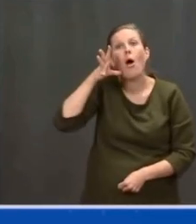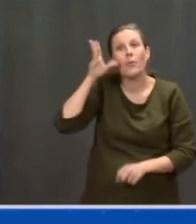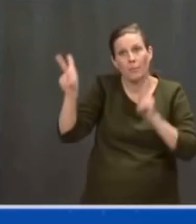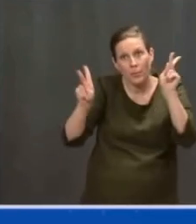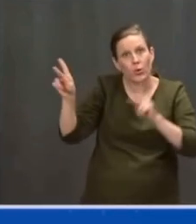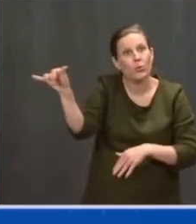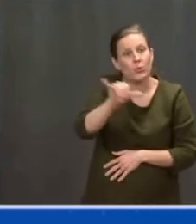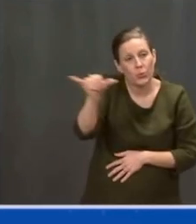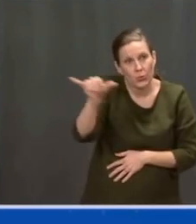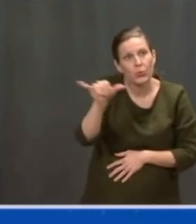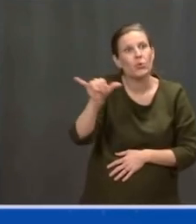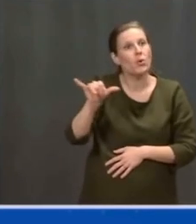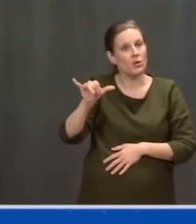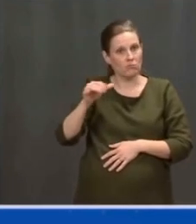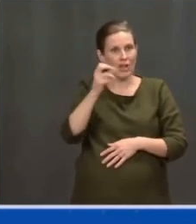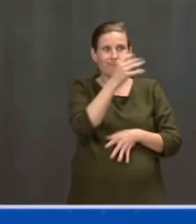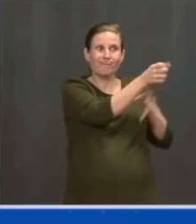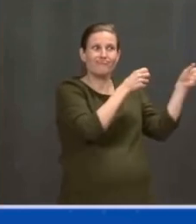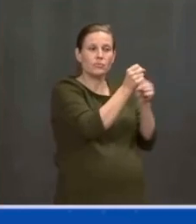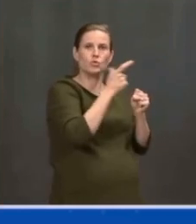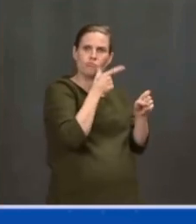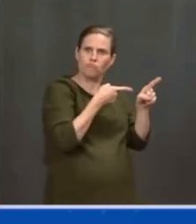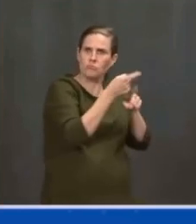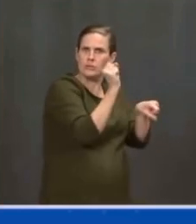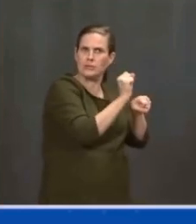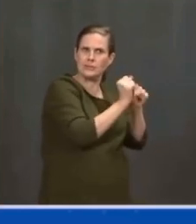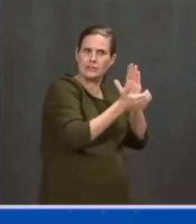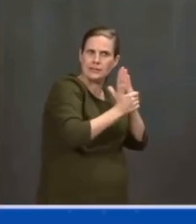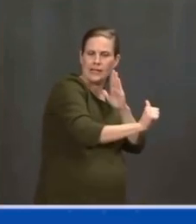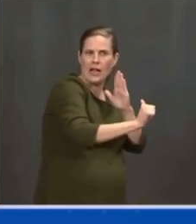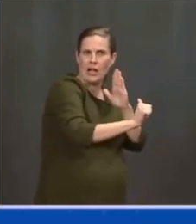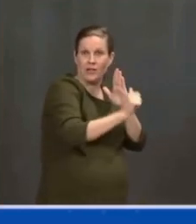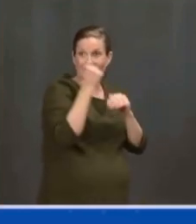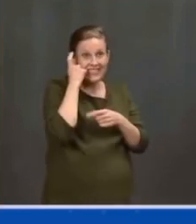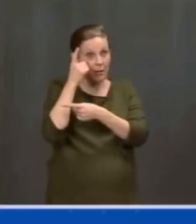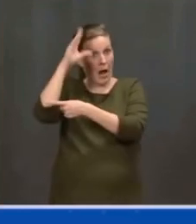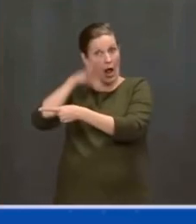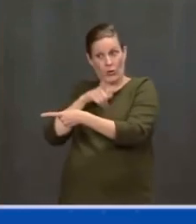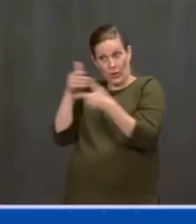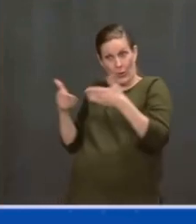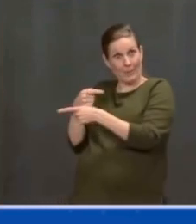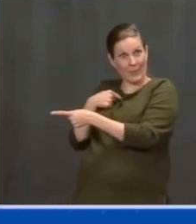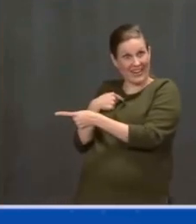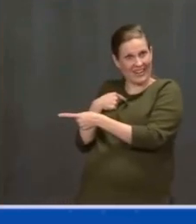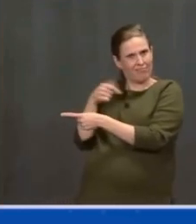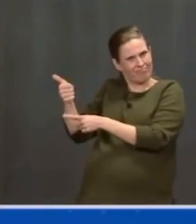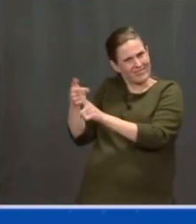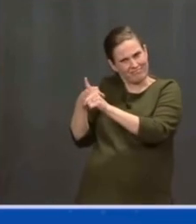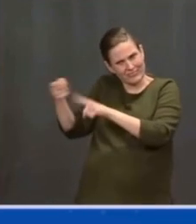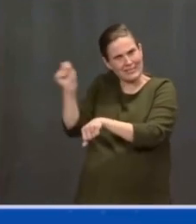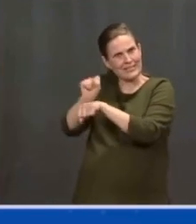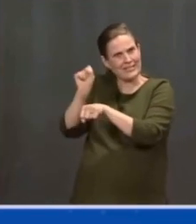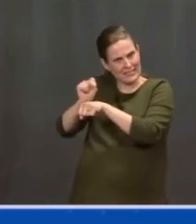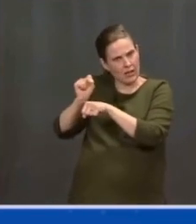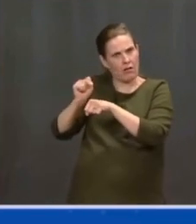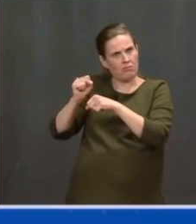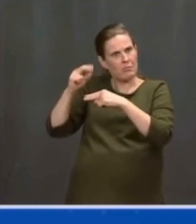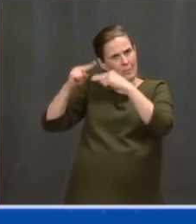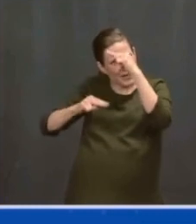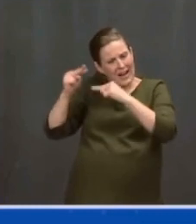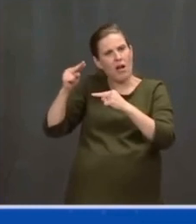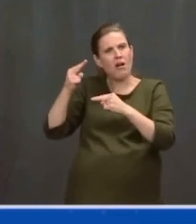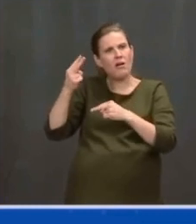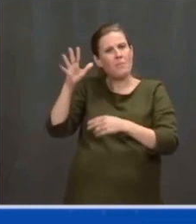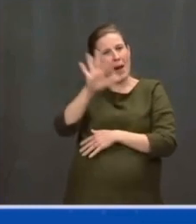like one we just heard from, building a nationwide network of 500,000 charging